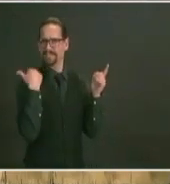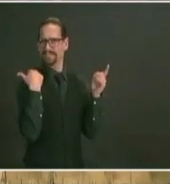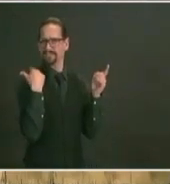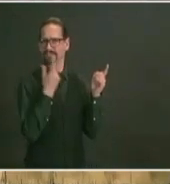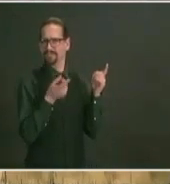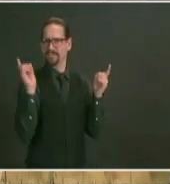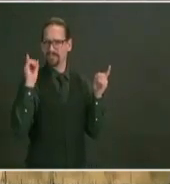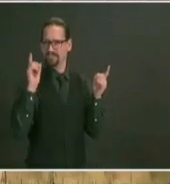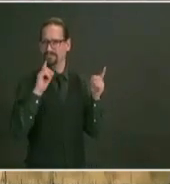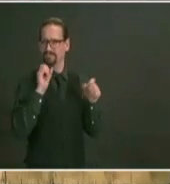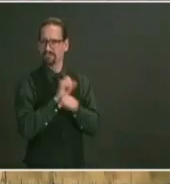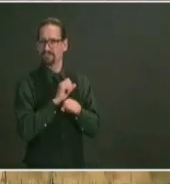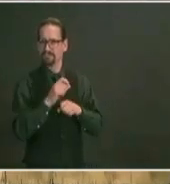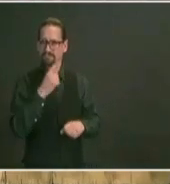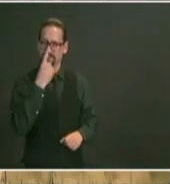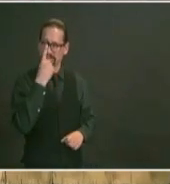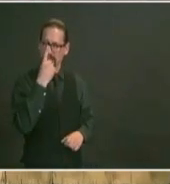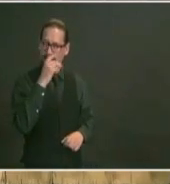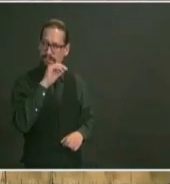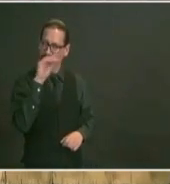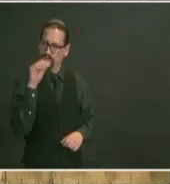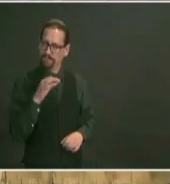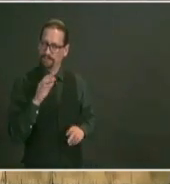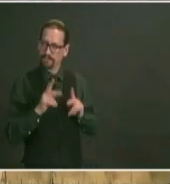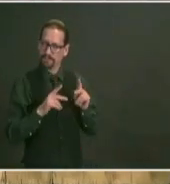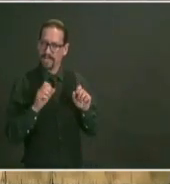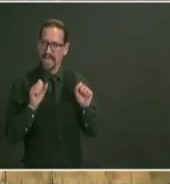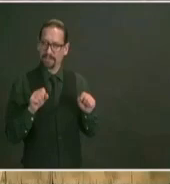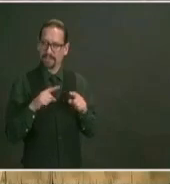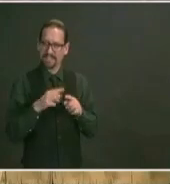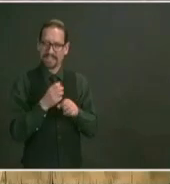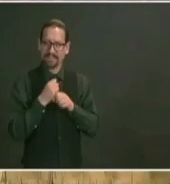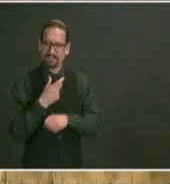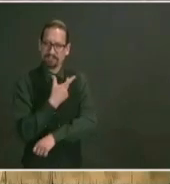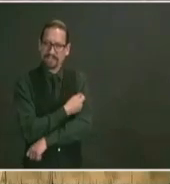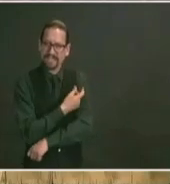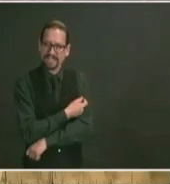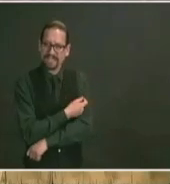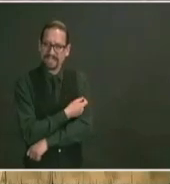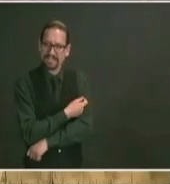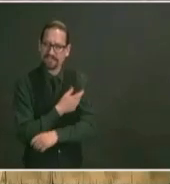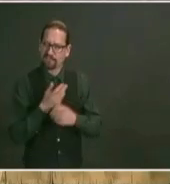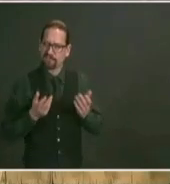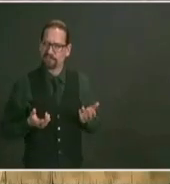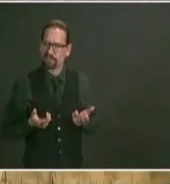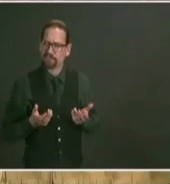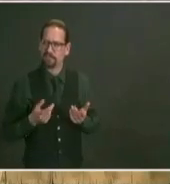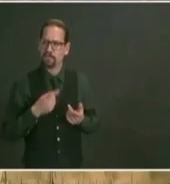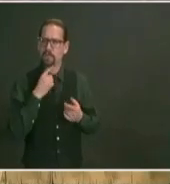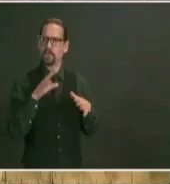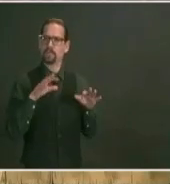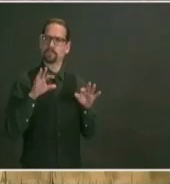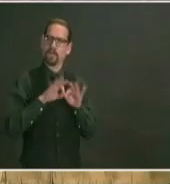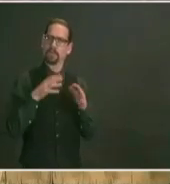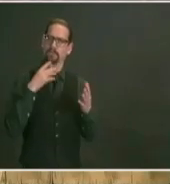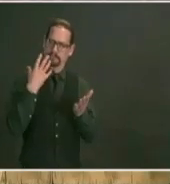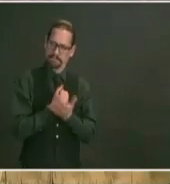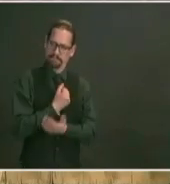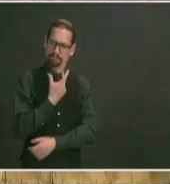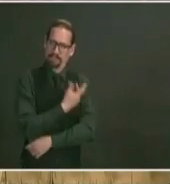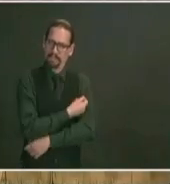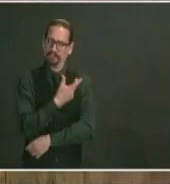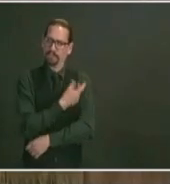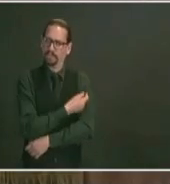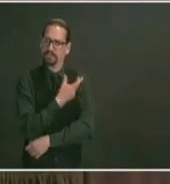vaccination so this talk or an appointment excuse me so talk about shot in the arms and this talk of top five and strong pace